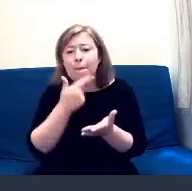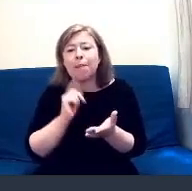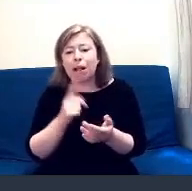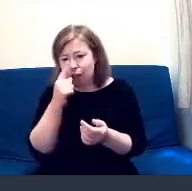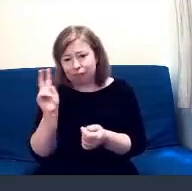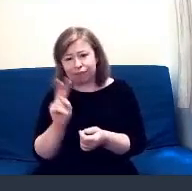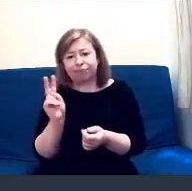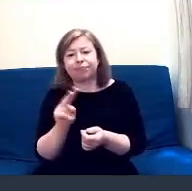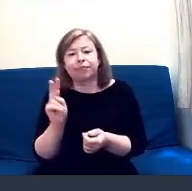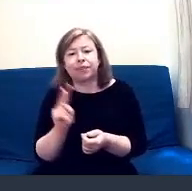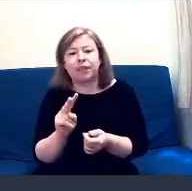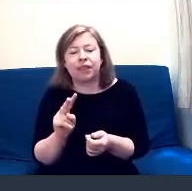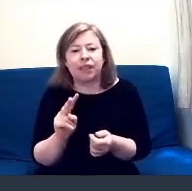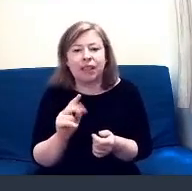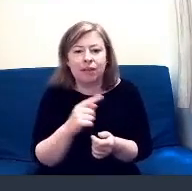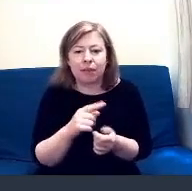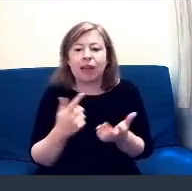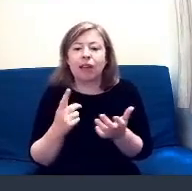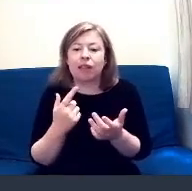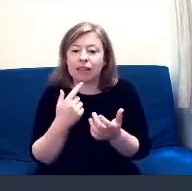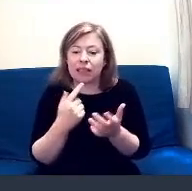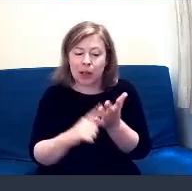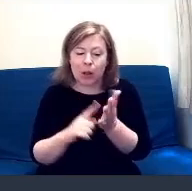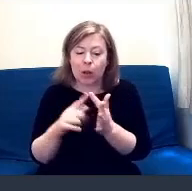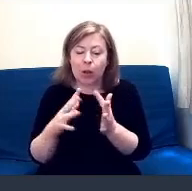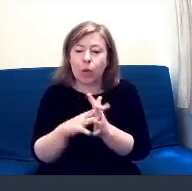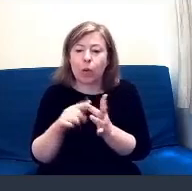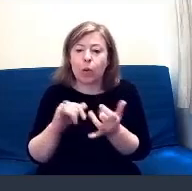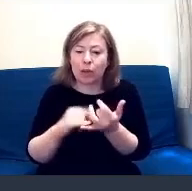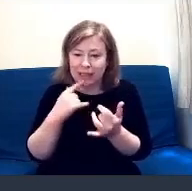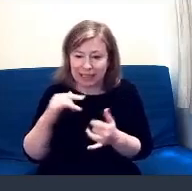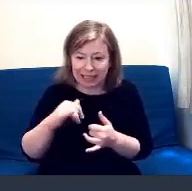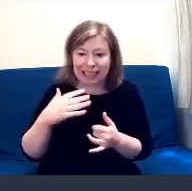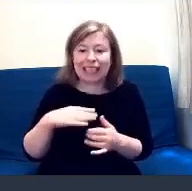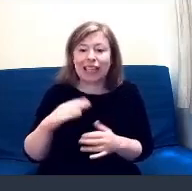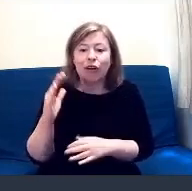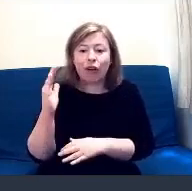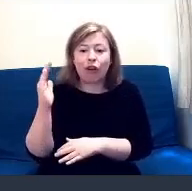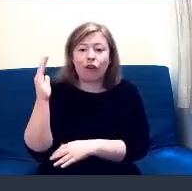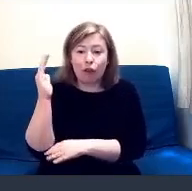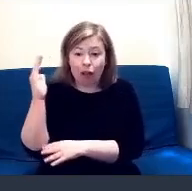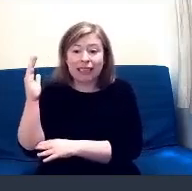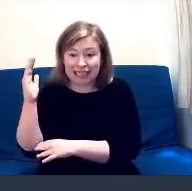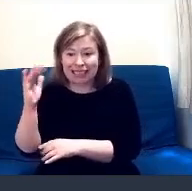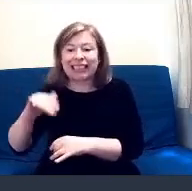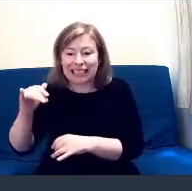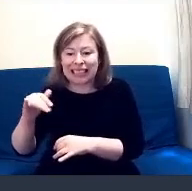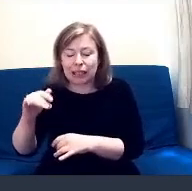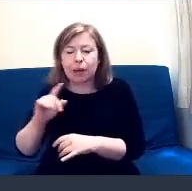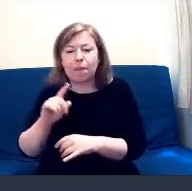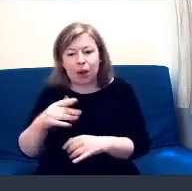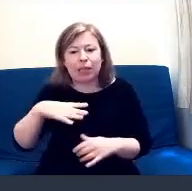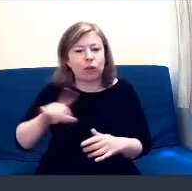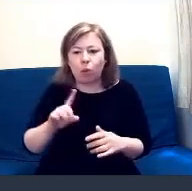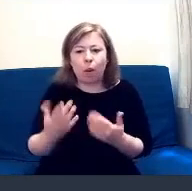So reinforcing what Lewis says that, one, we need more volunteers. And two, we need more personal stories about challenges people face and